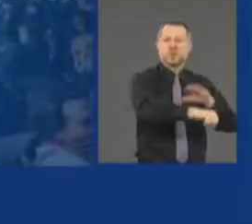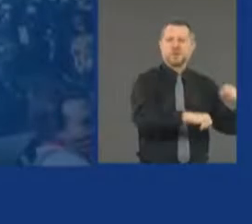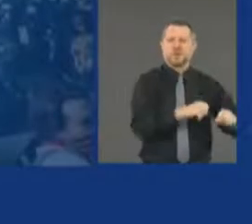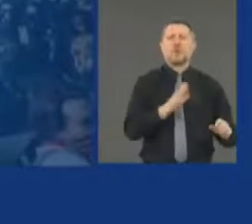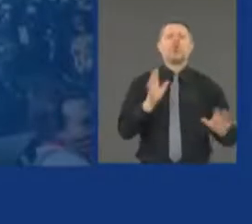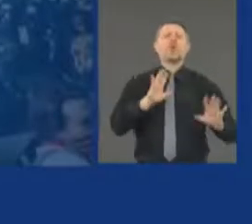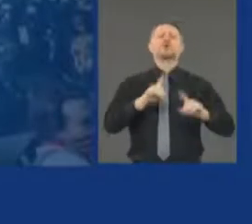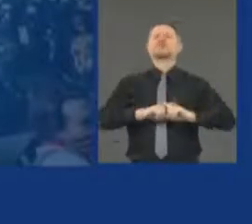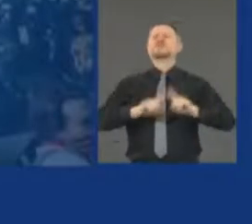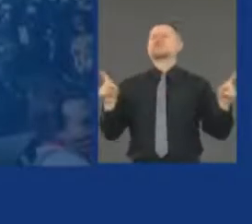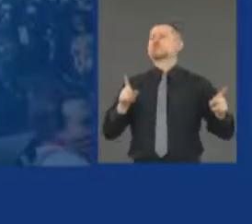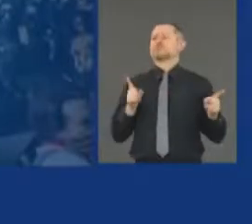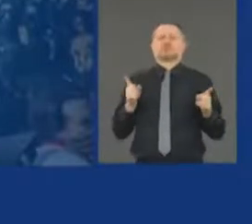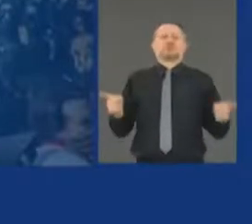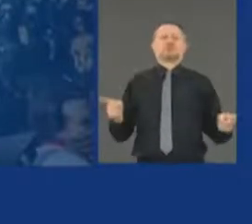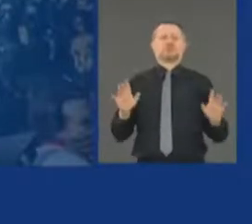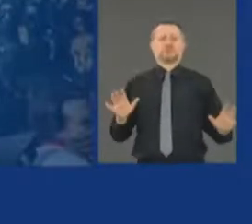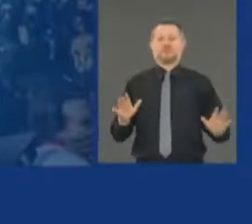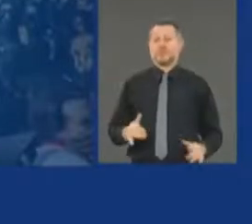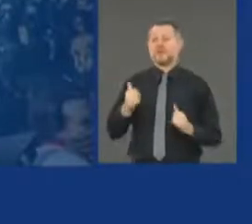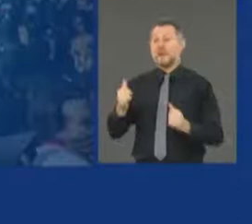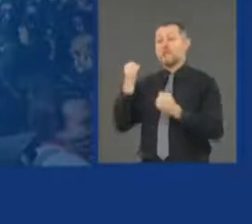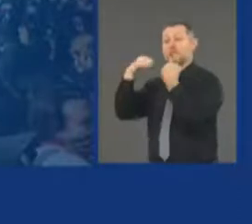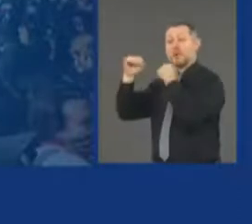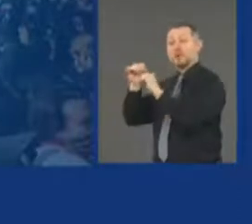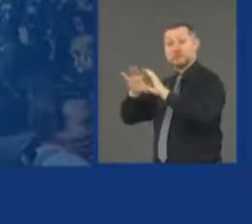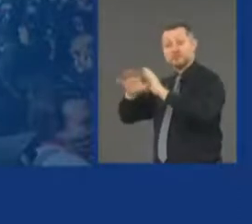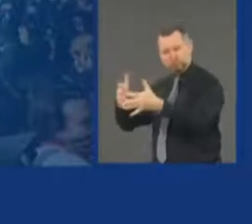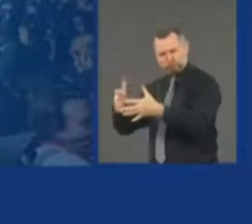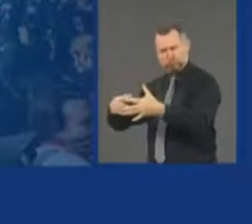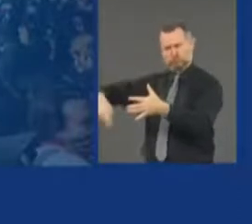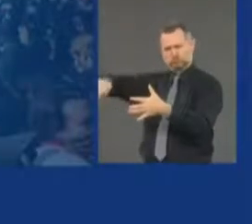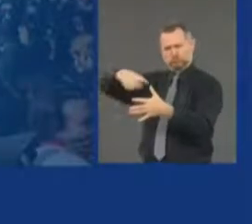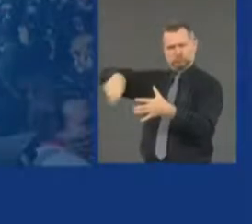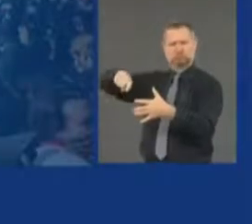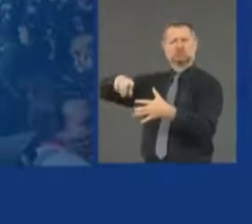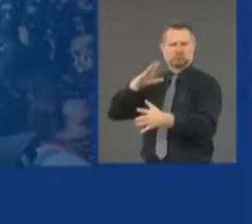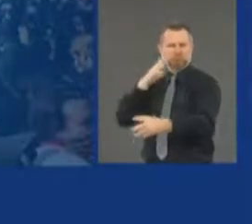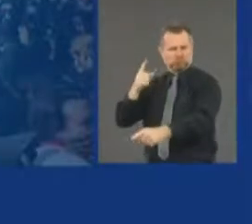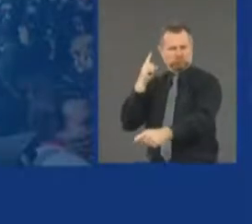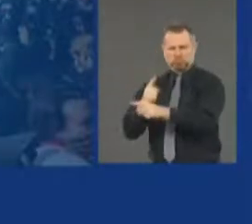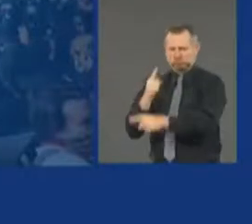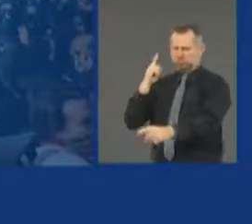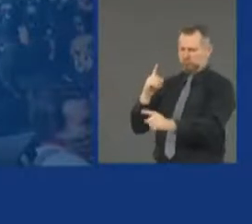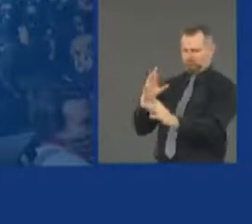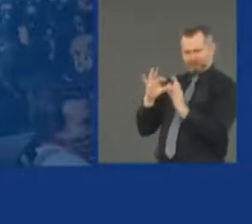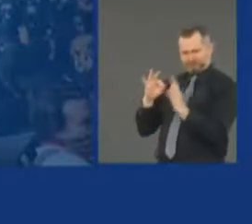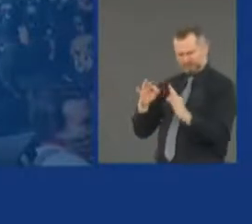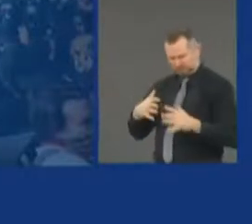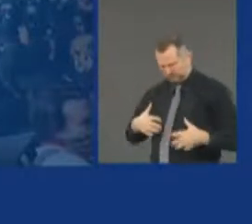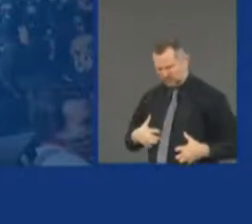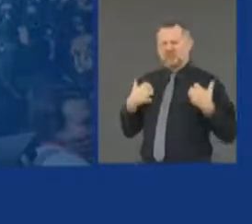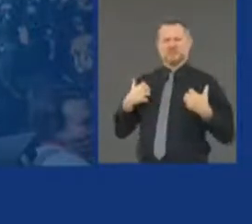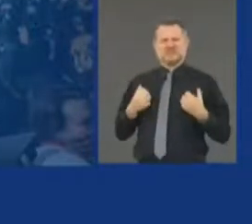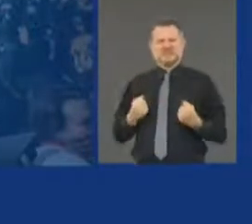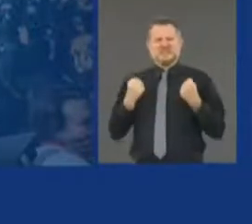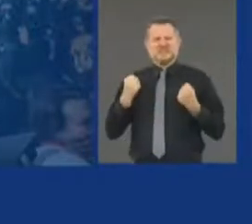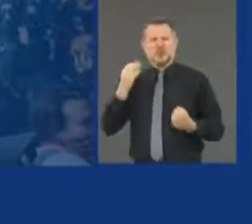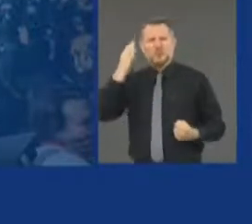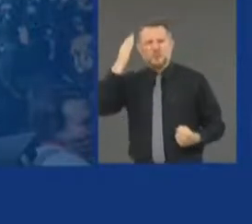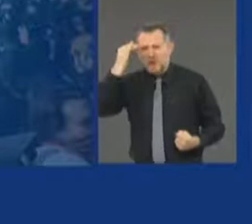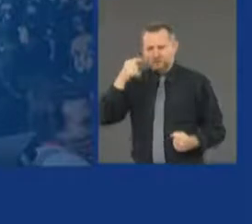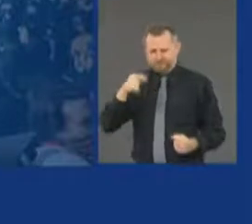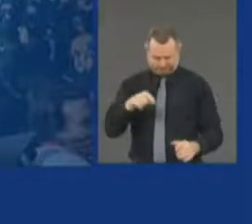The protesting is righteous indignation over Mr. Floyd's murder and